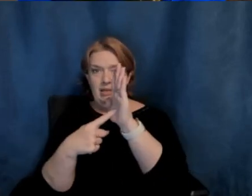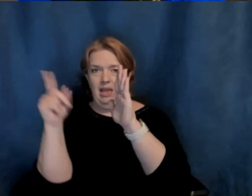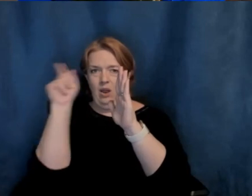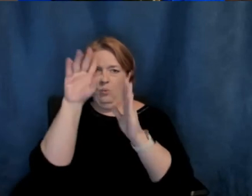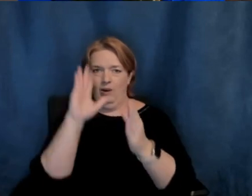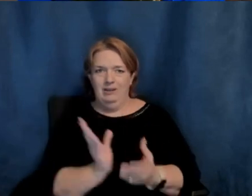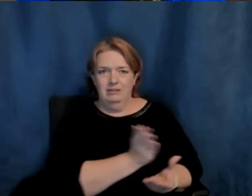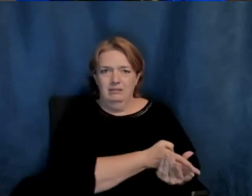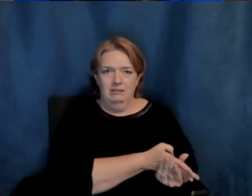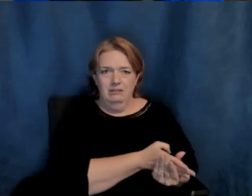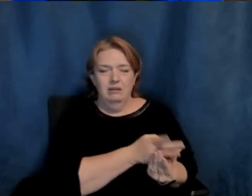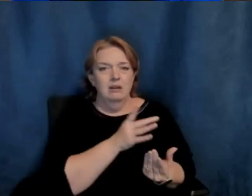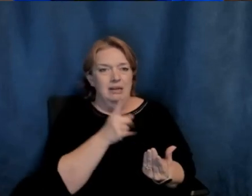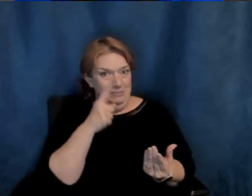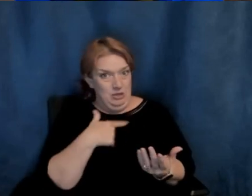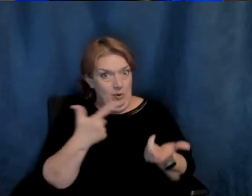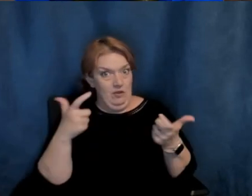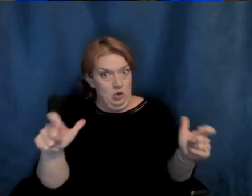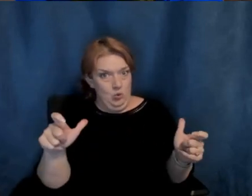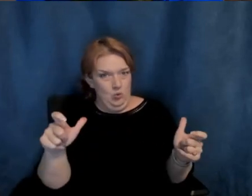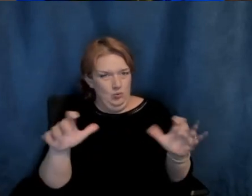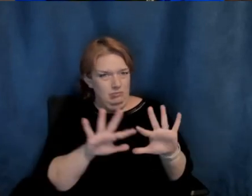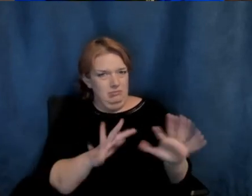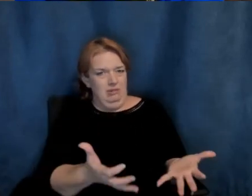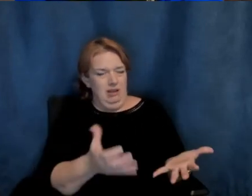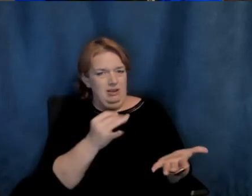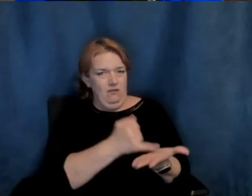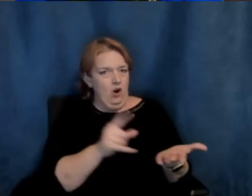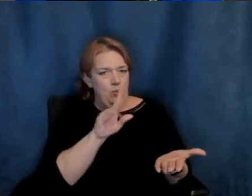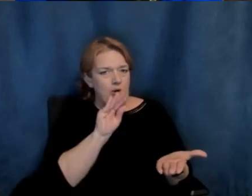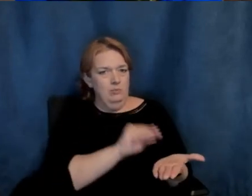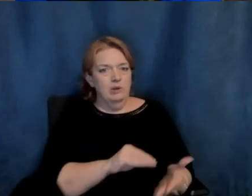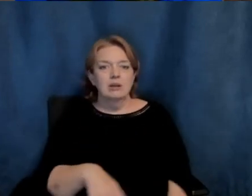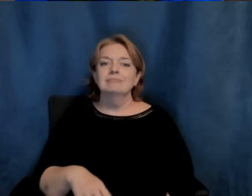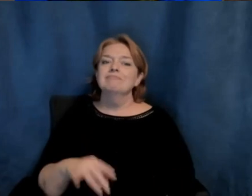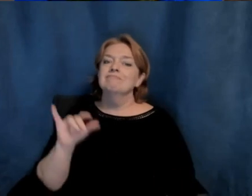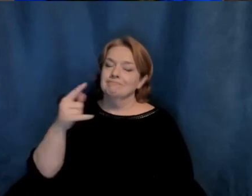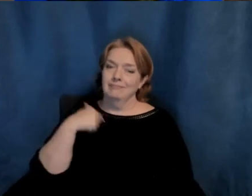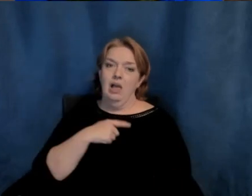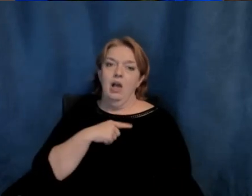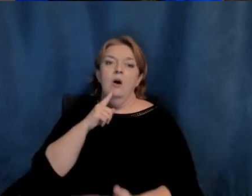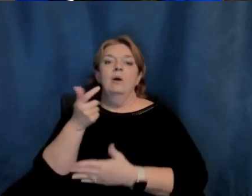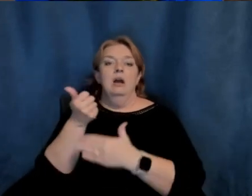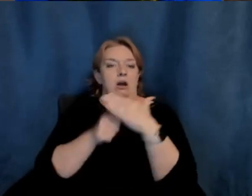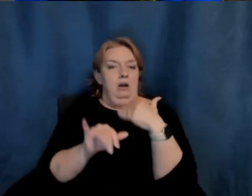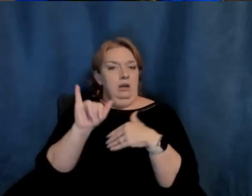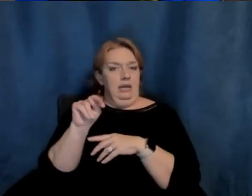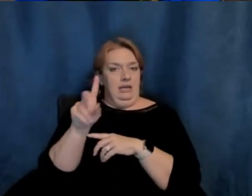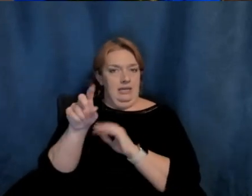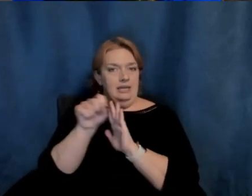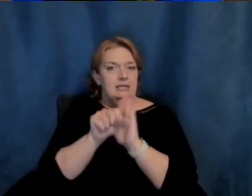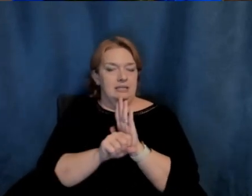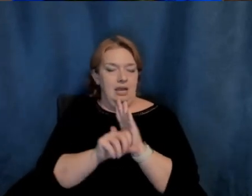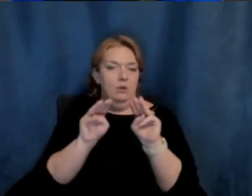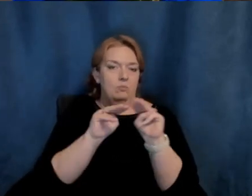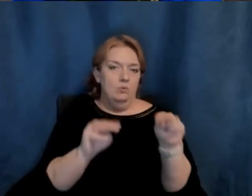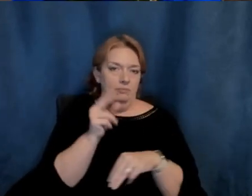a large collection? That's a great question. Since we are part of the Indiana State Museum and historic site,